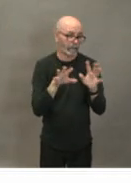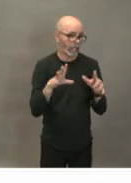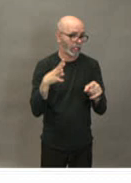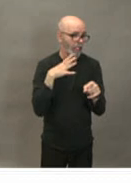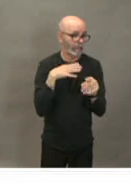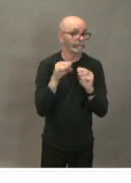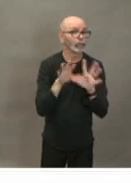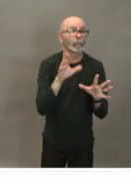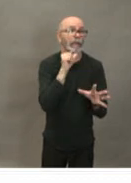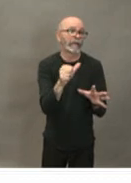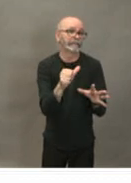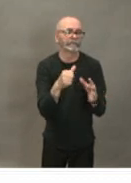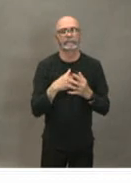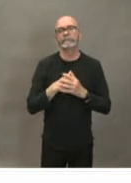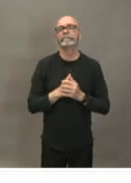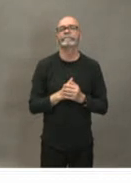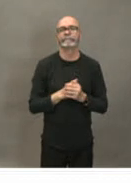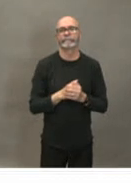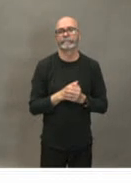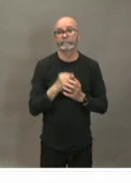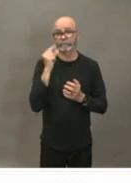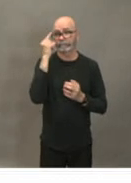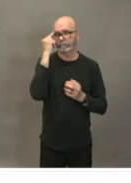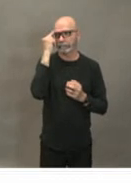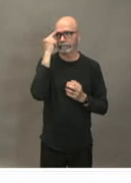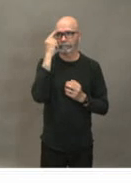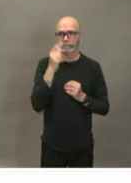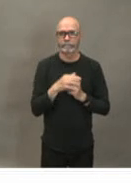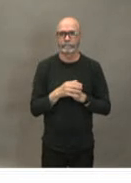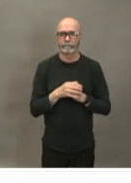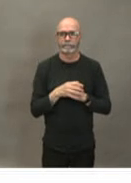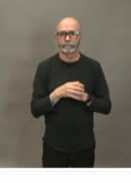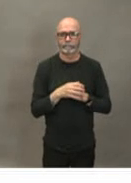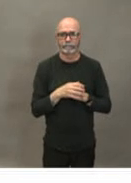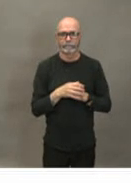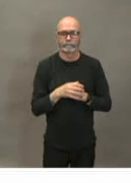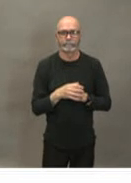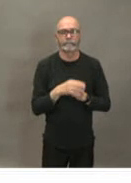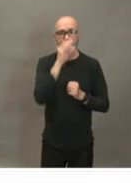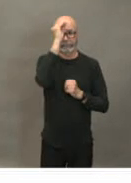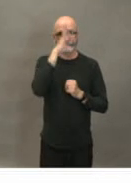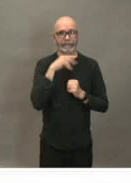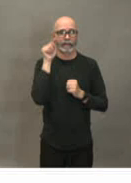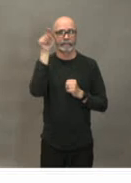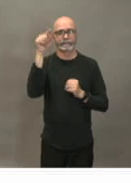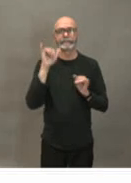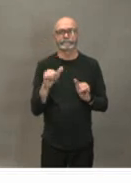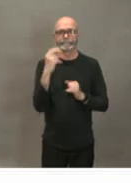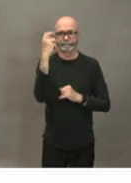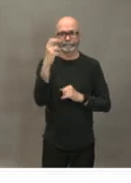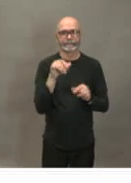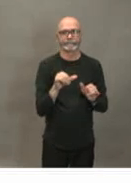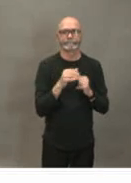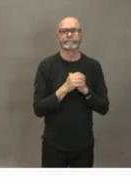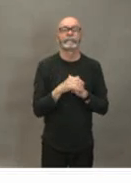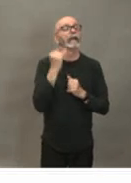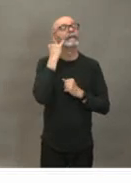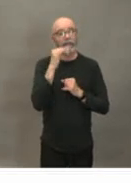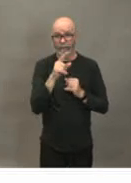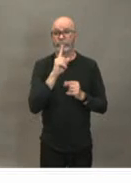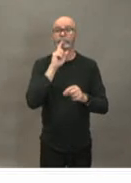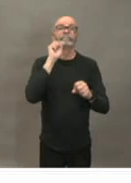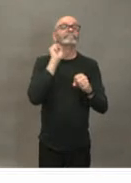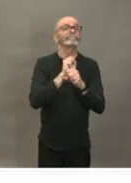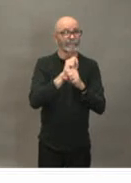have in place you talked about how um you know as we get to the point where we might have confirmed cases there's going to be a need for people to self